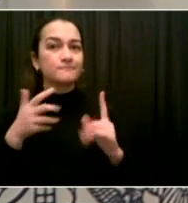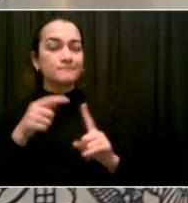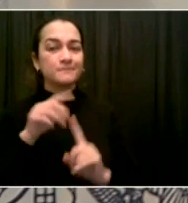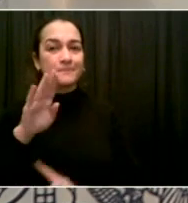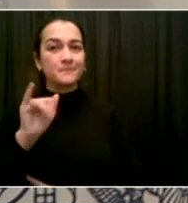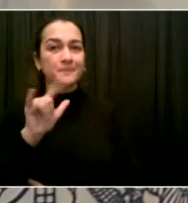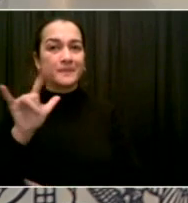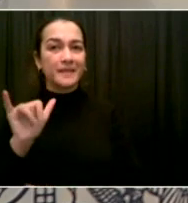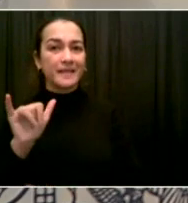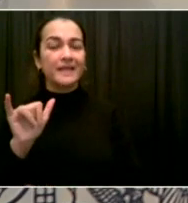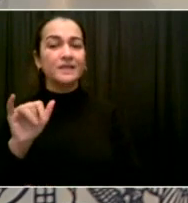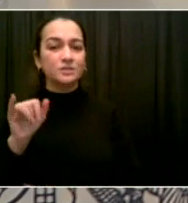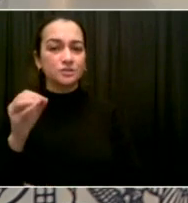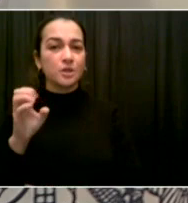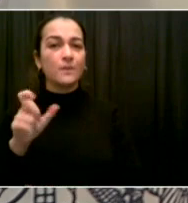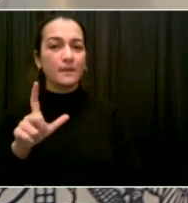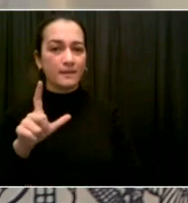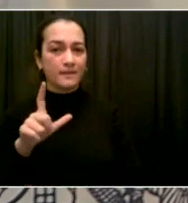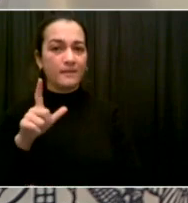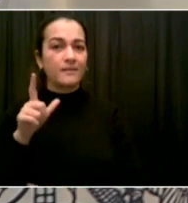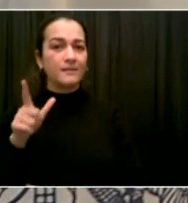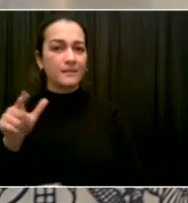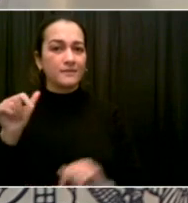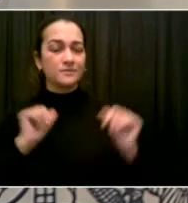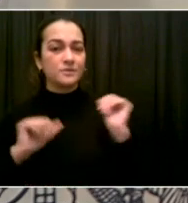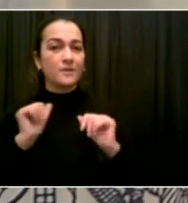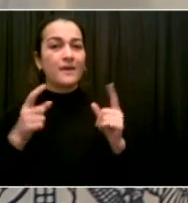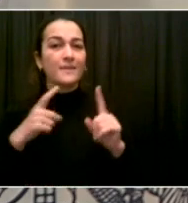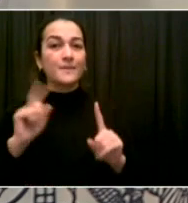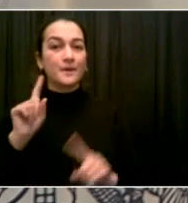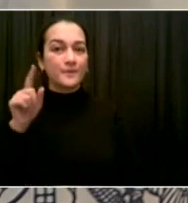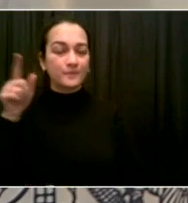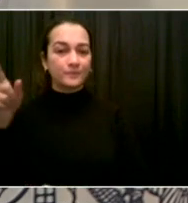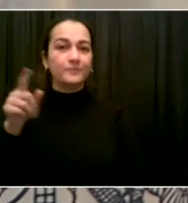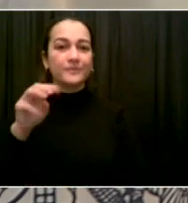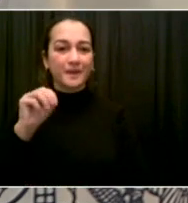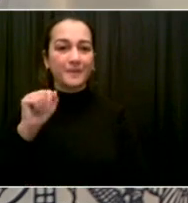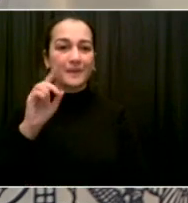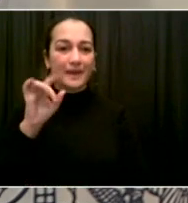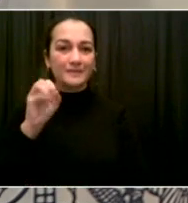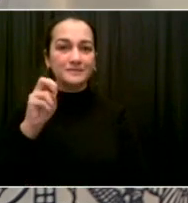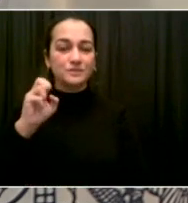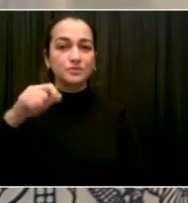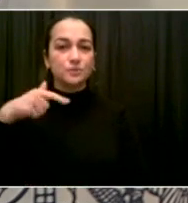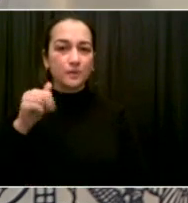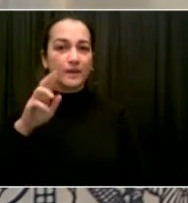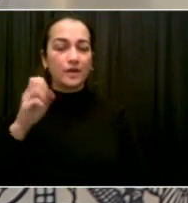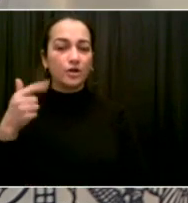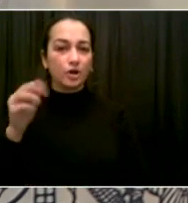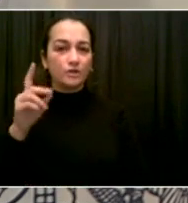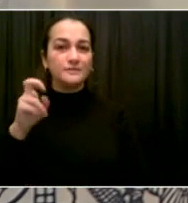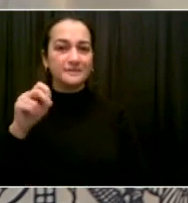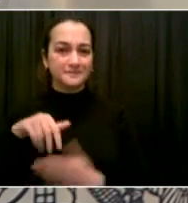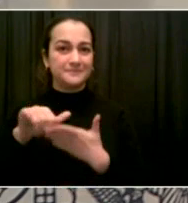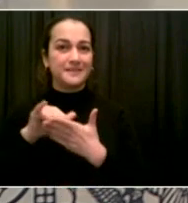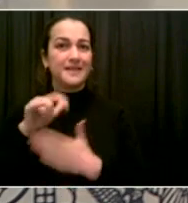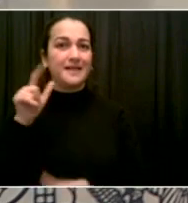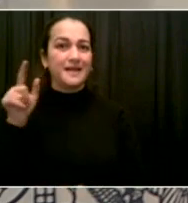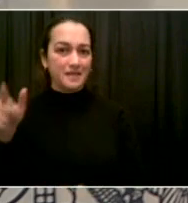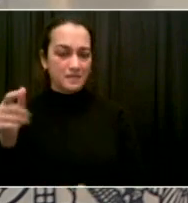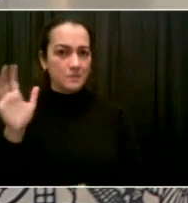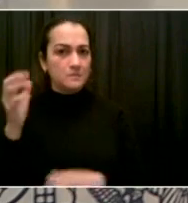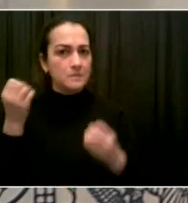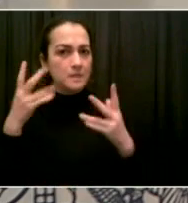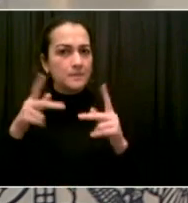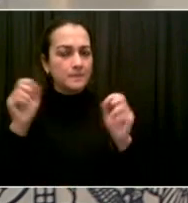event, obviously, with people singing and drinking and taking masks off? Just your thoughts. Jenna, I think the first